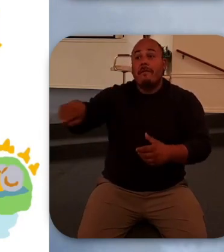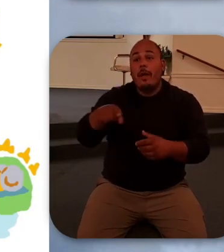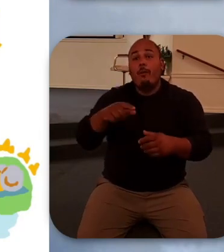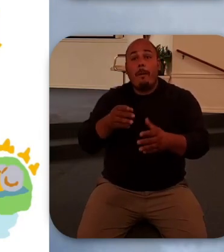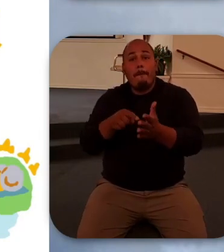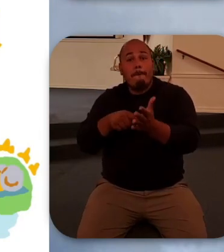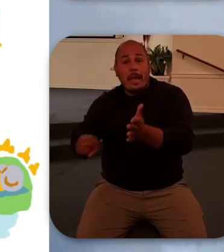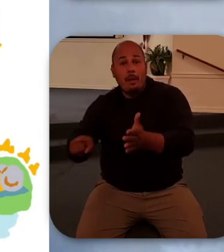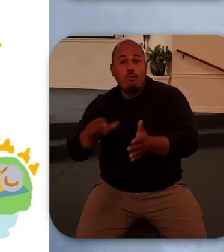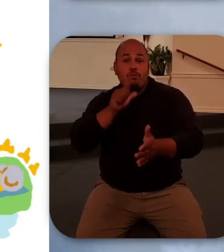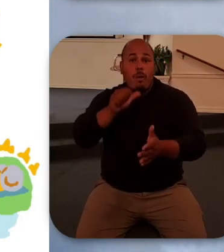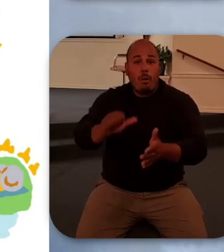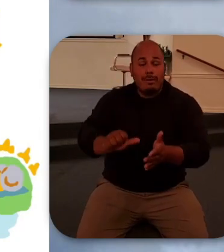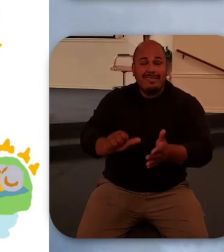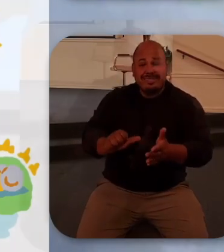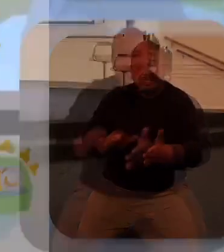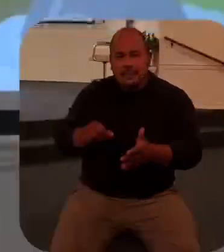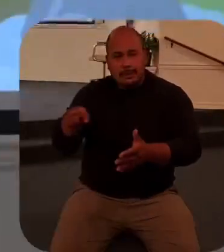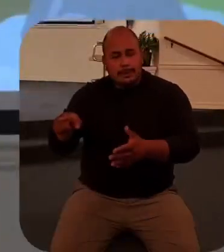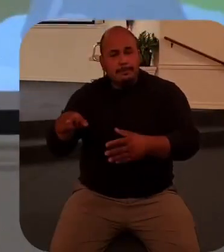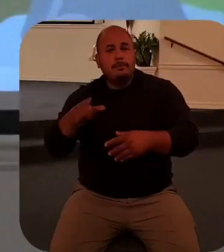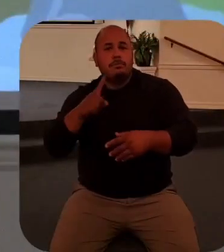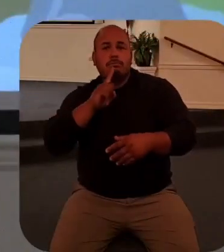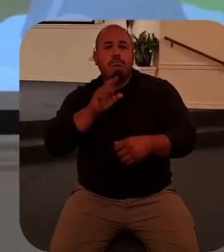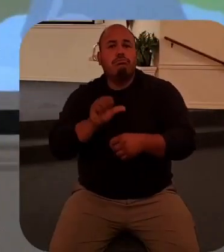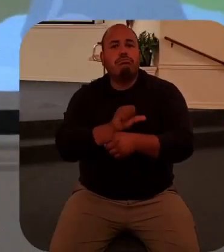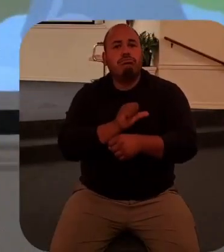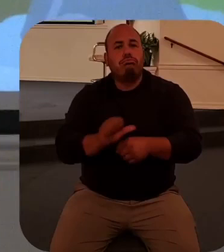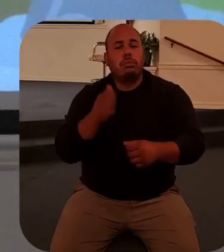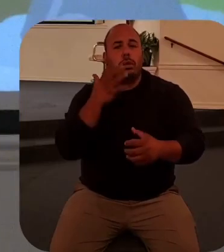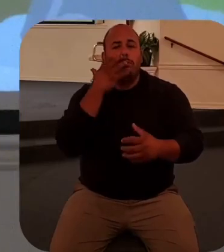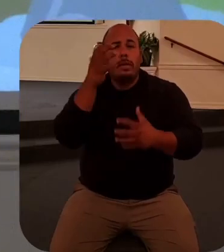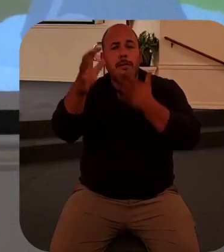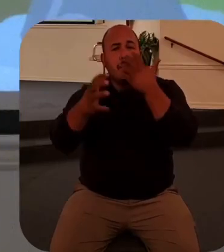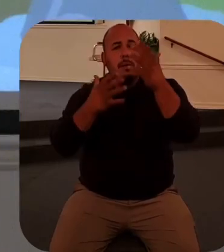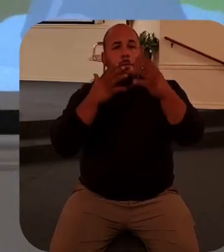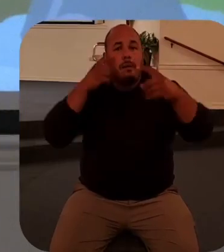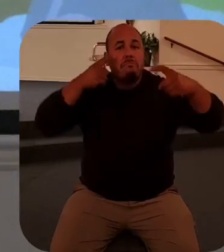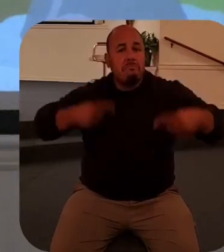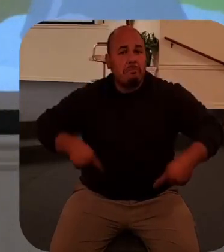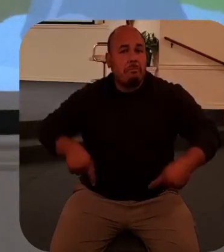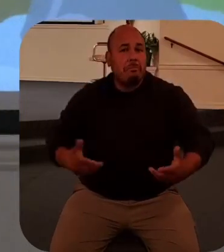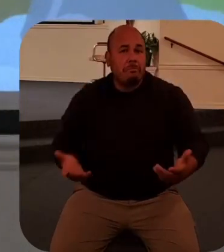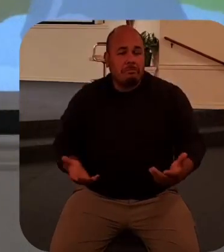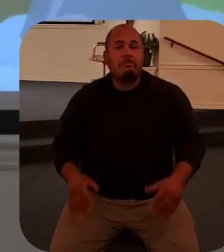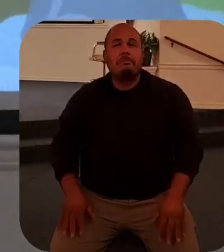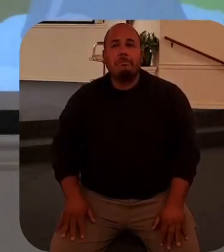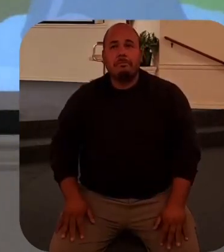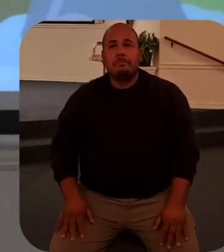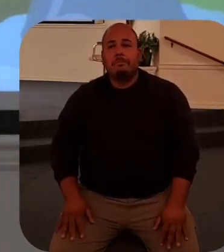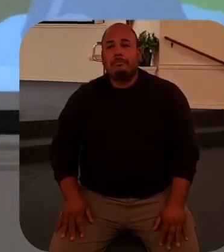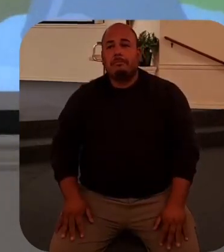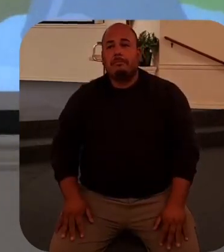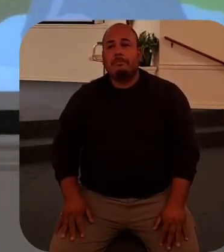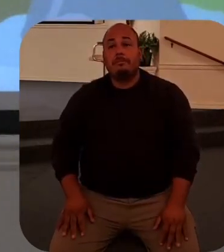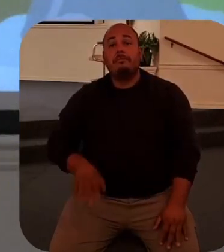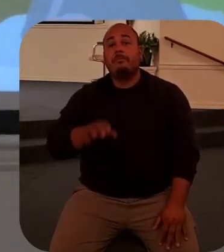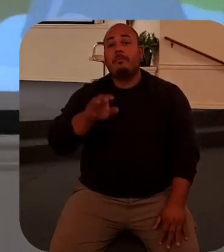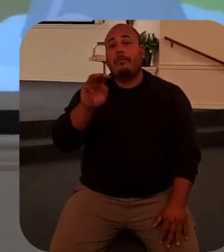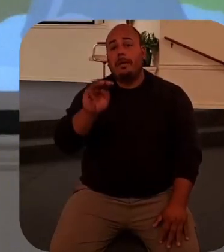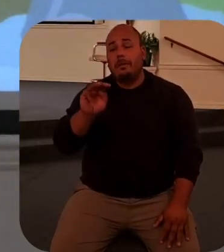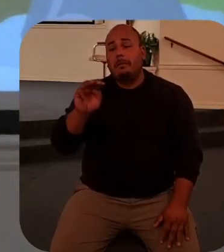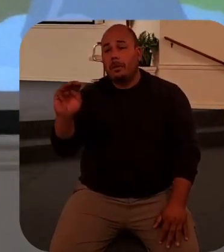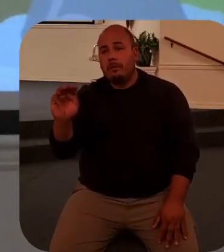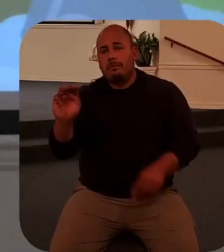genuine grief of the family and Mary and the Jews with her as they wept were certainly